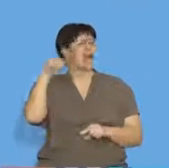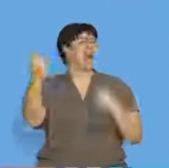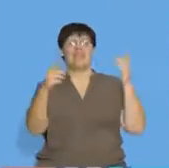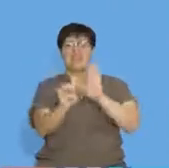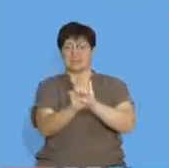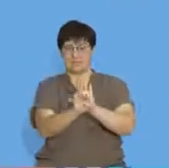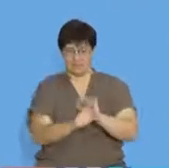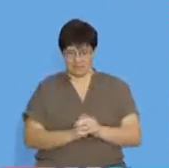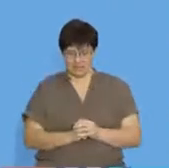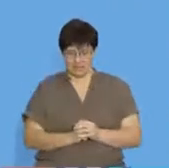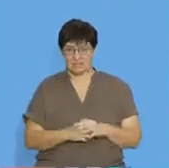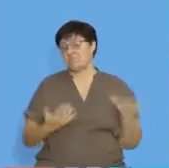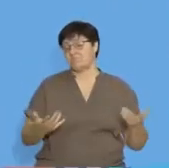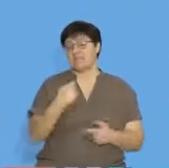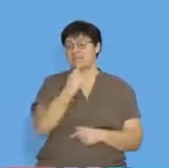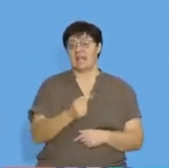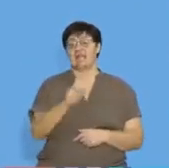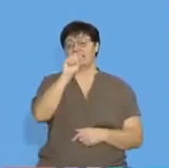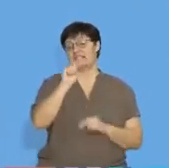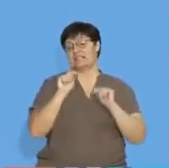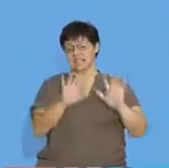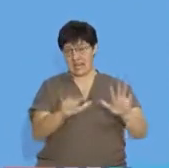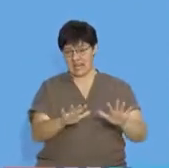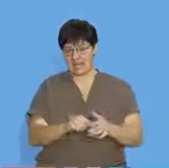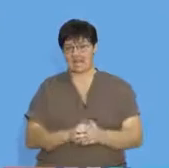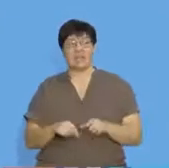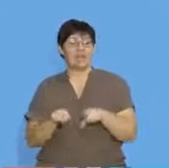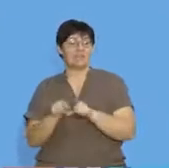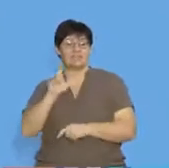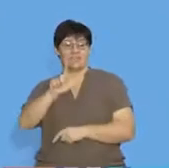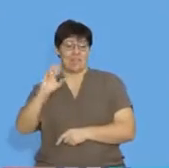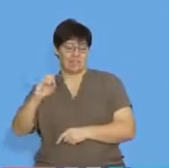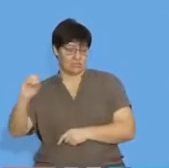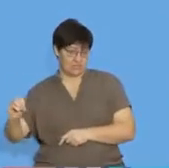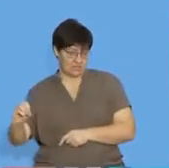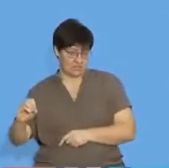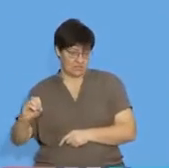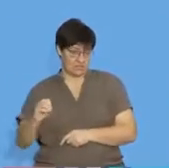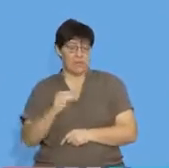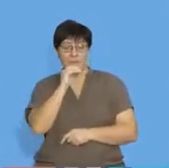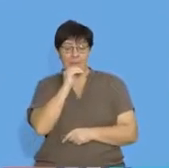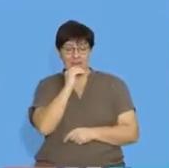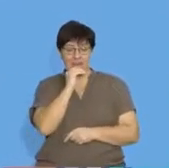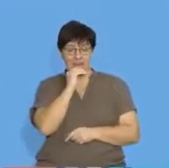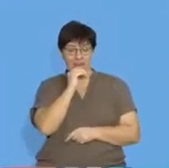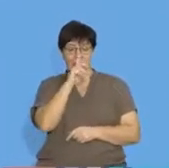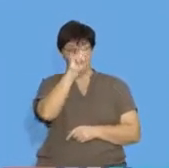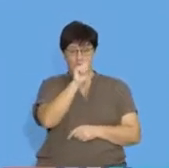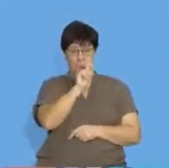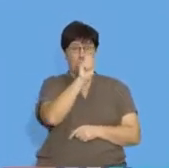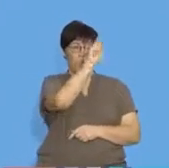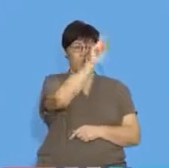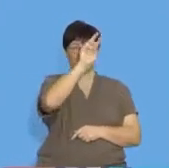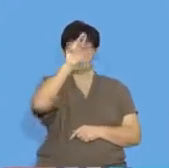examples. If I say T10 is equal to 700, that means that the 10th term